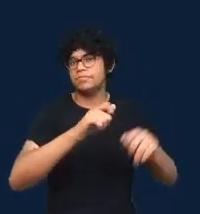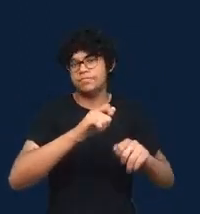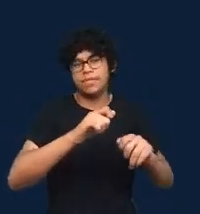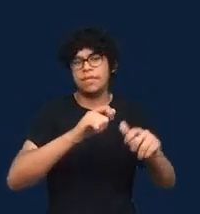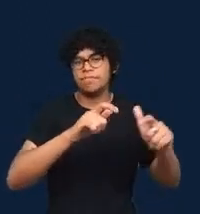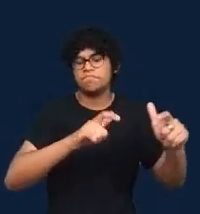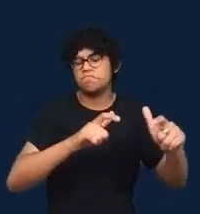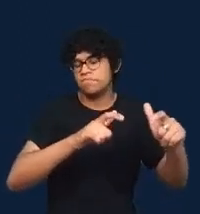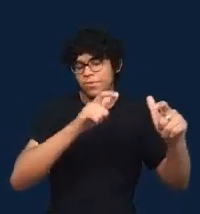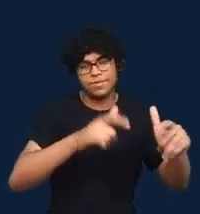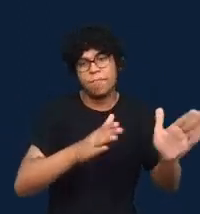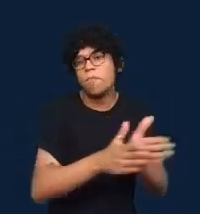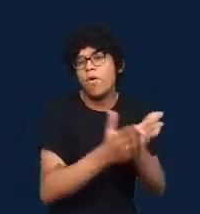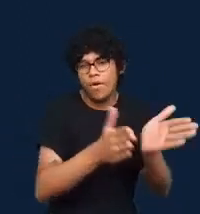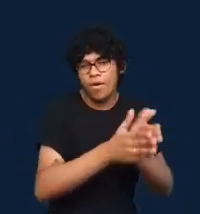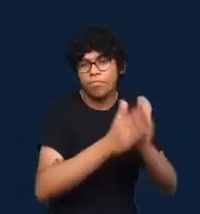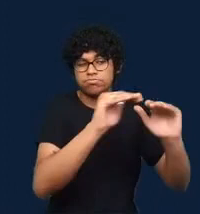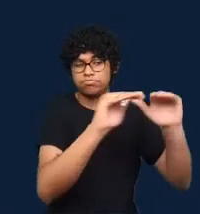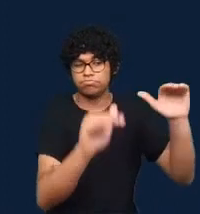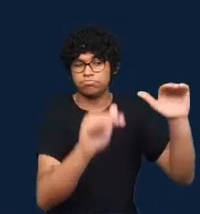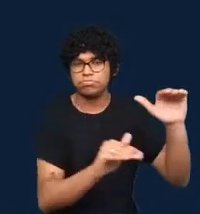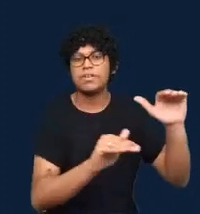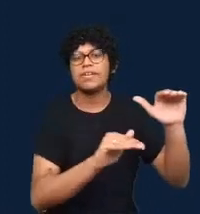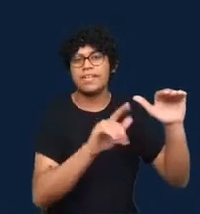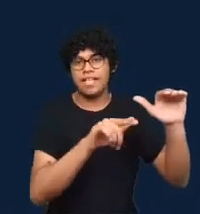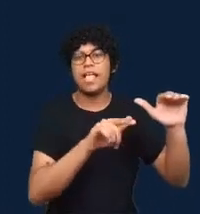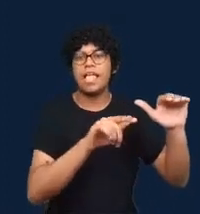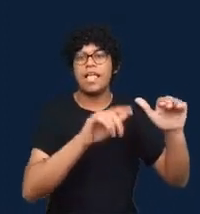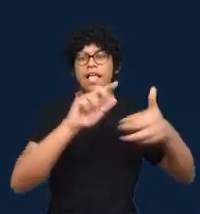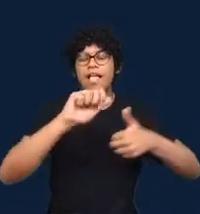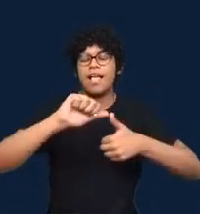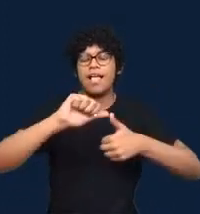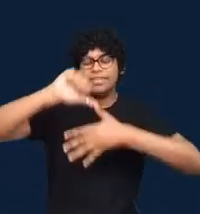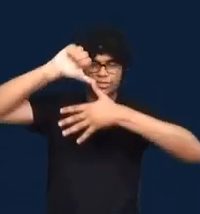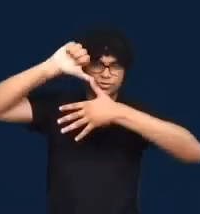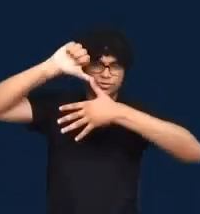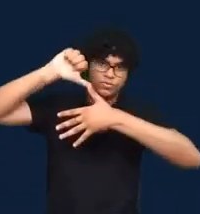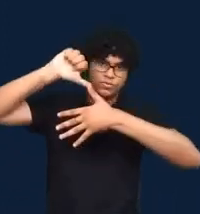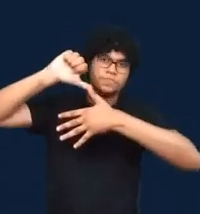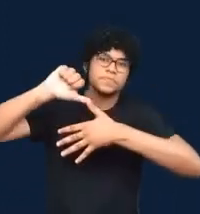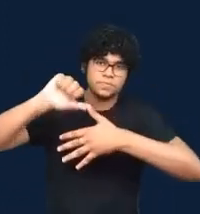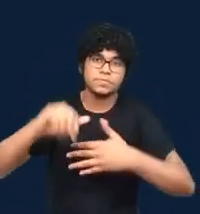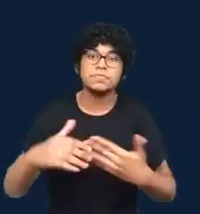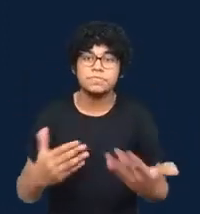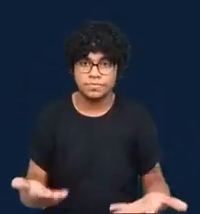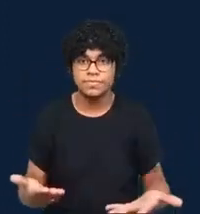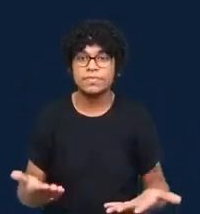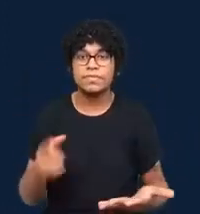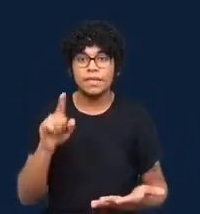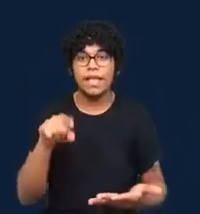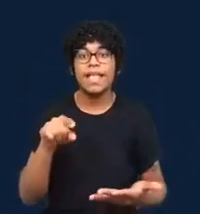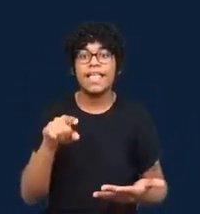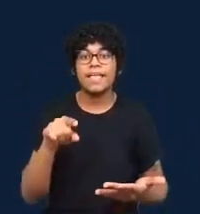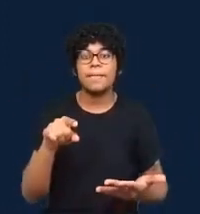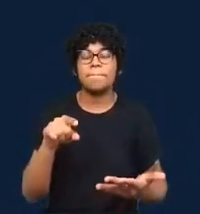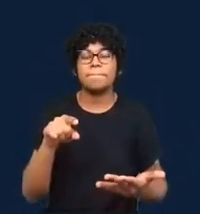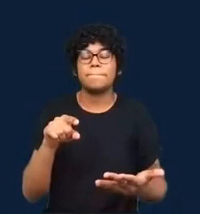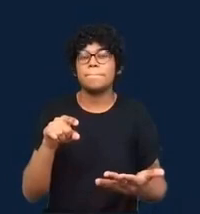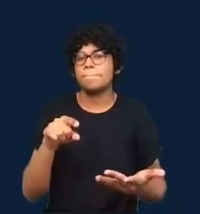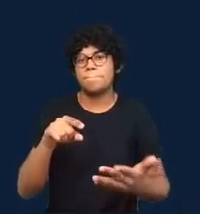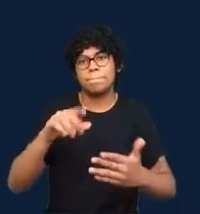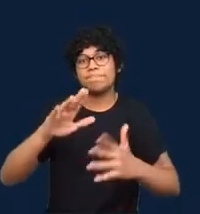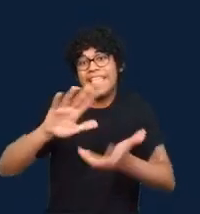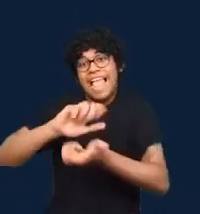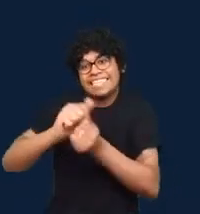their workshops which uses beading as a visualization medium to explore questions of identity in these